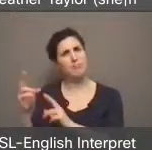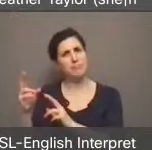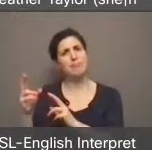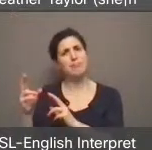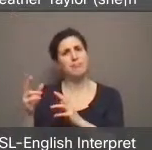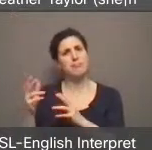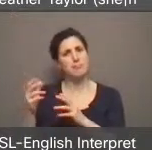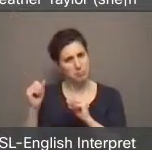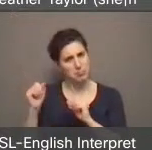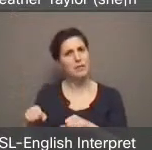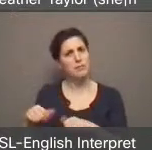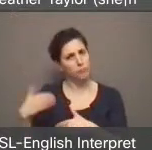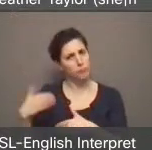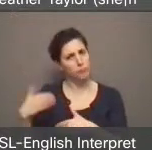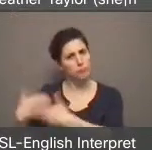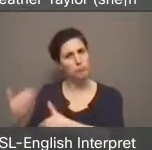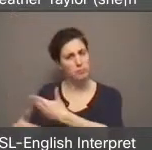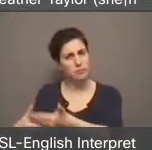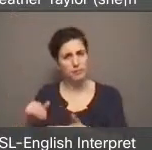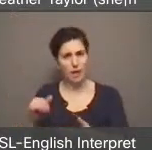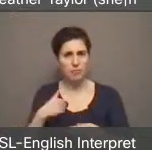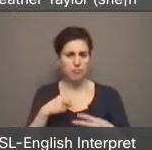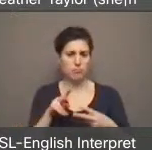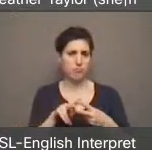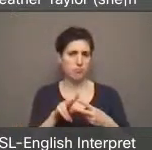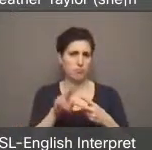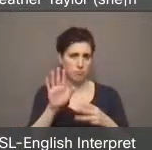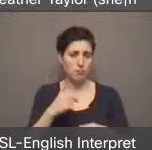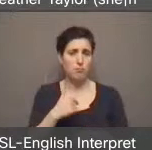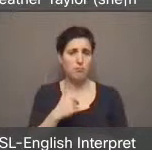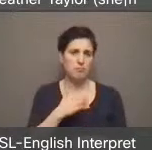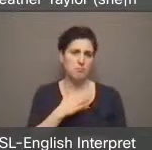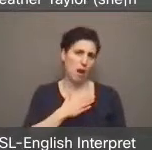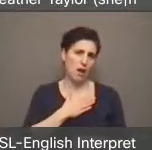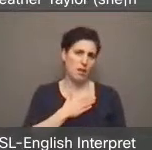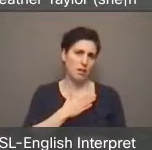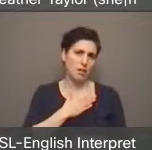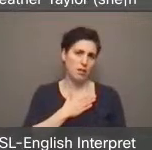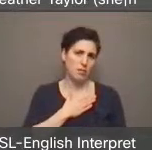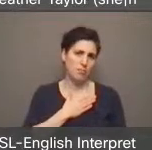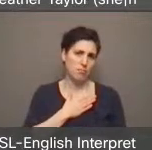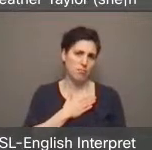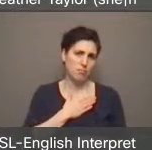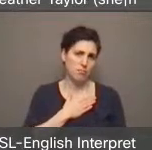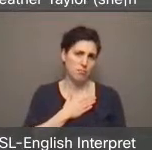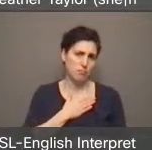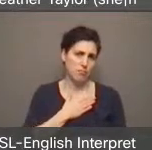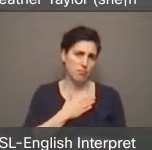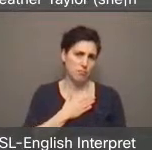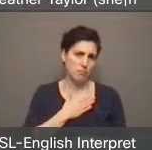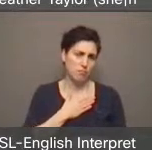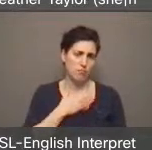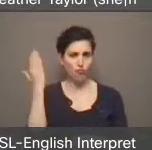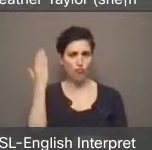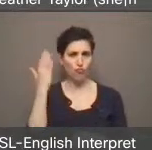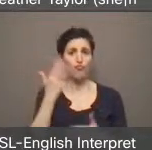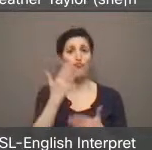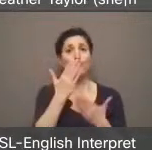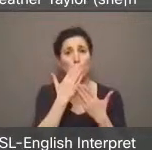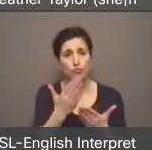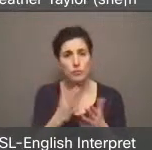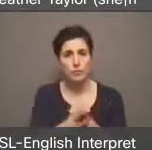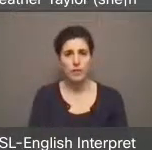way. So that's that's my my deputation for tonight. Thank you very much.